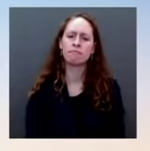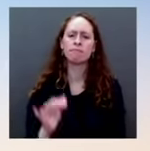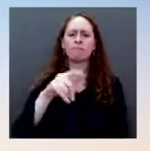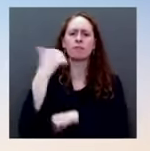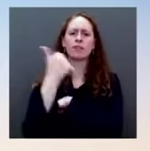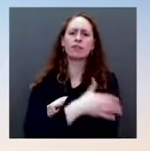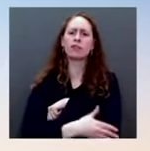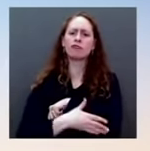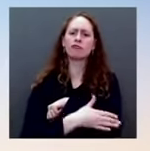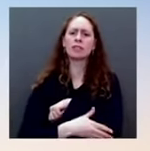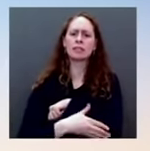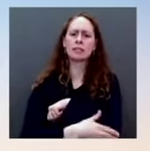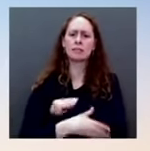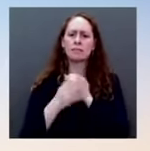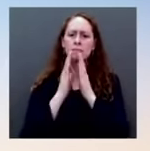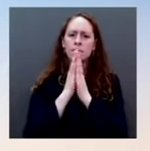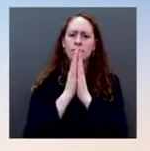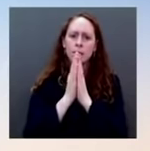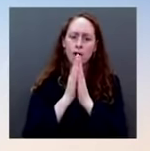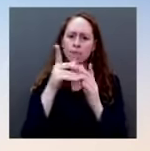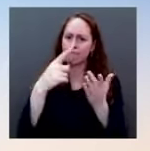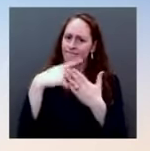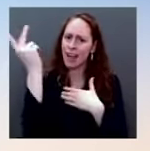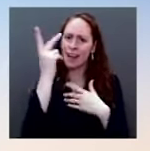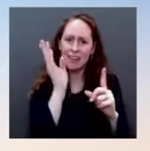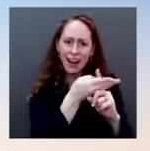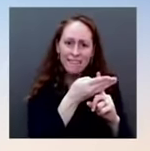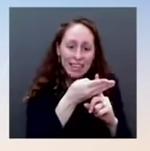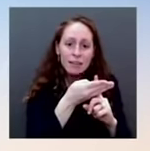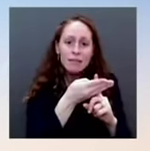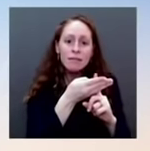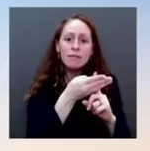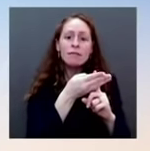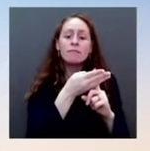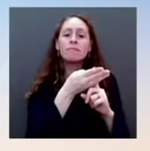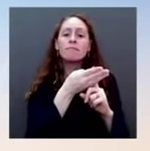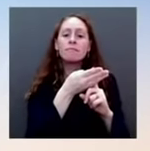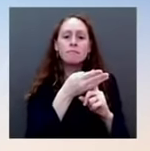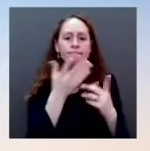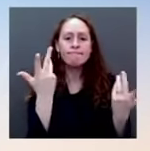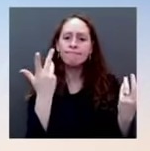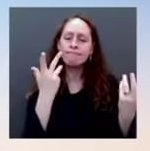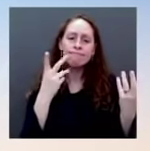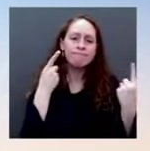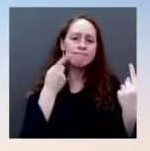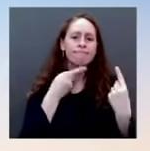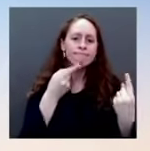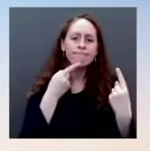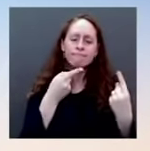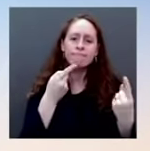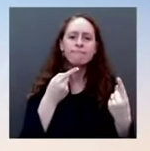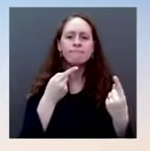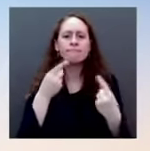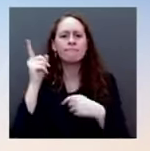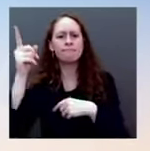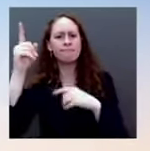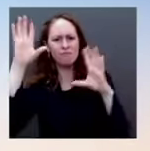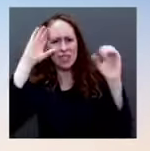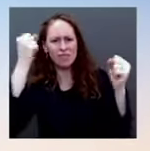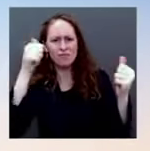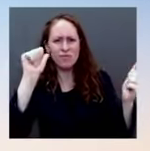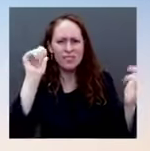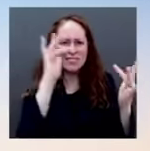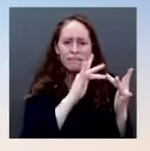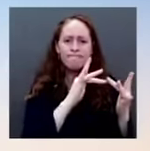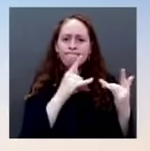administration, of course, used sanctions without success to try to deter Russian annexation of Crimea. Here you stand again, brandishing the threat